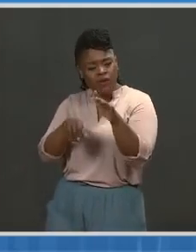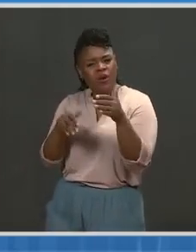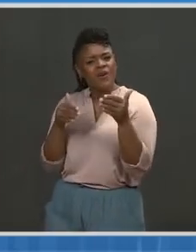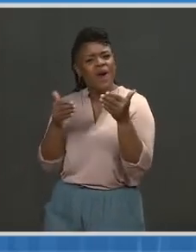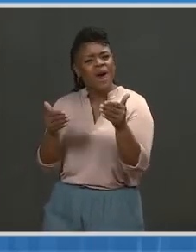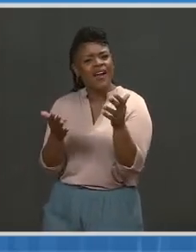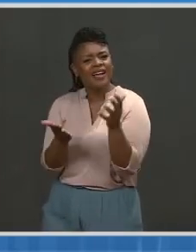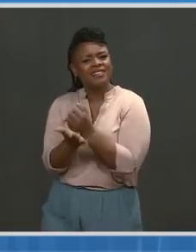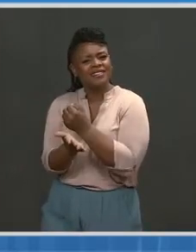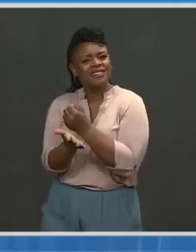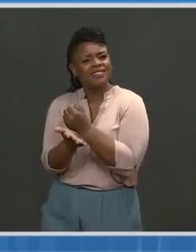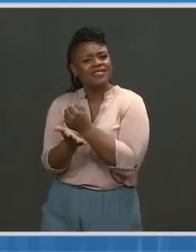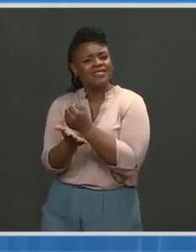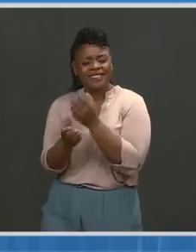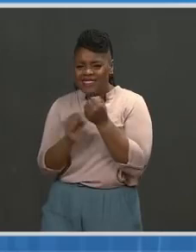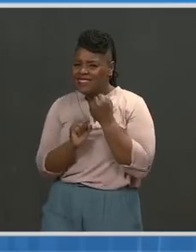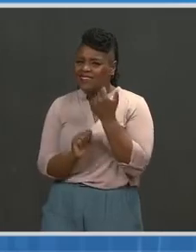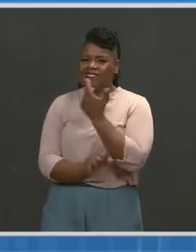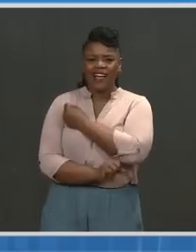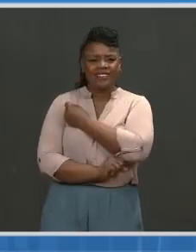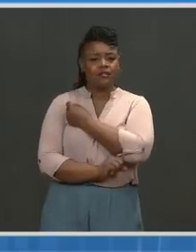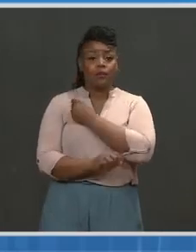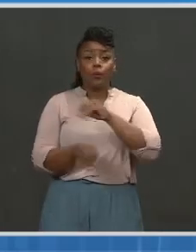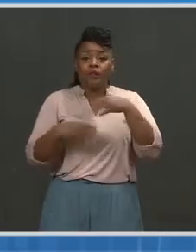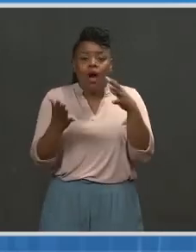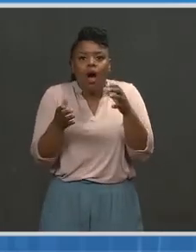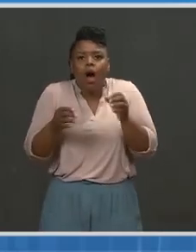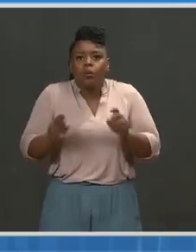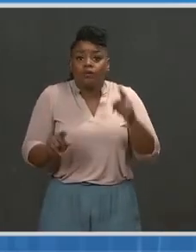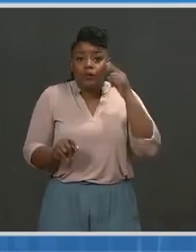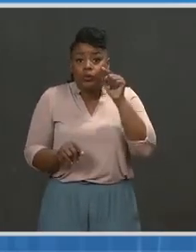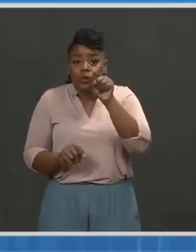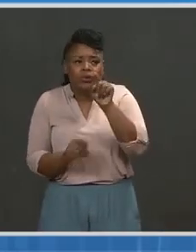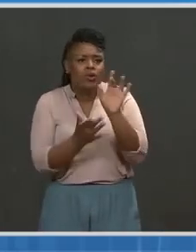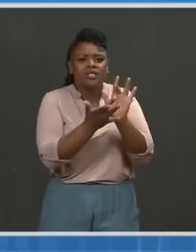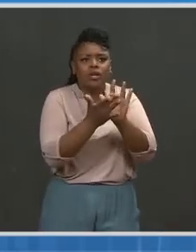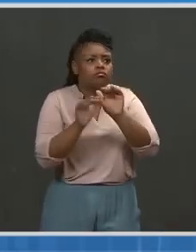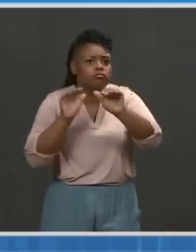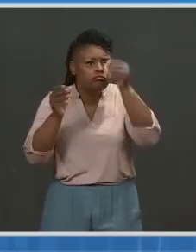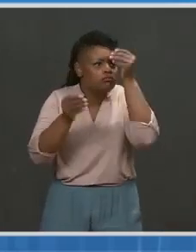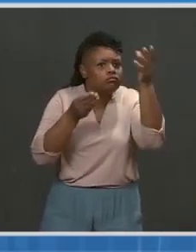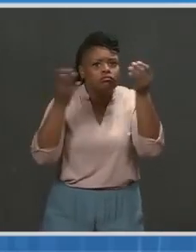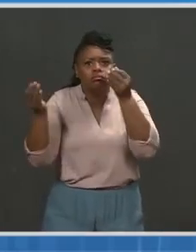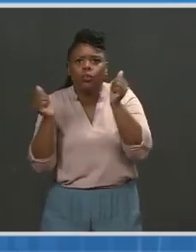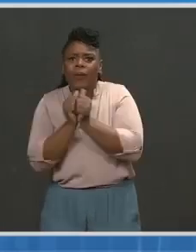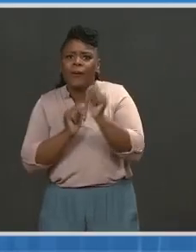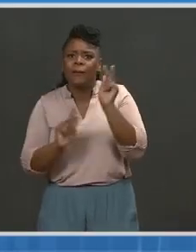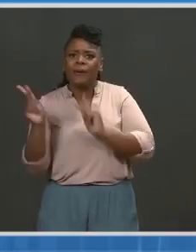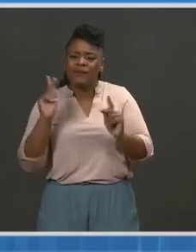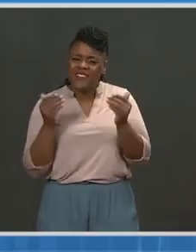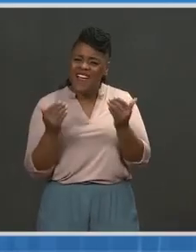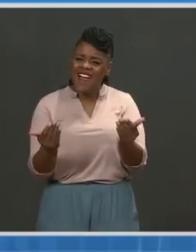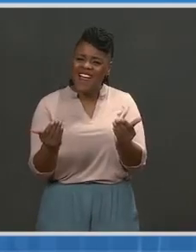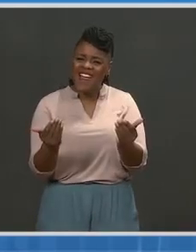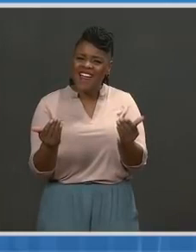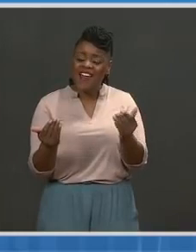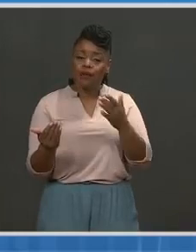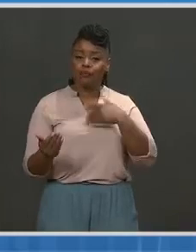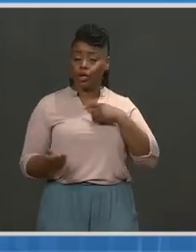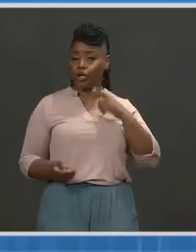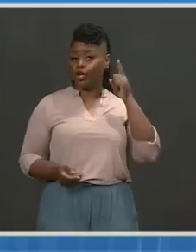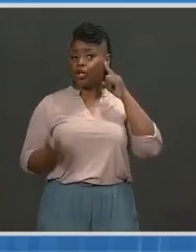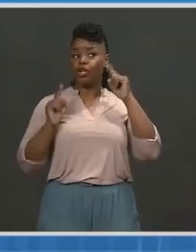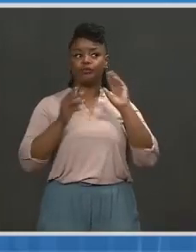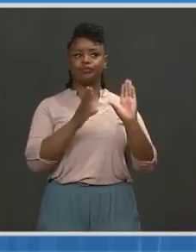So, doing so opens up even more opportunities to connect safely in person with others in small gatherings. I